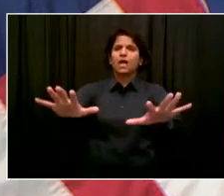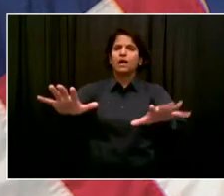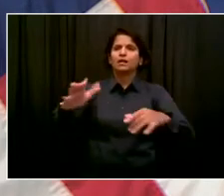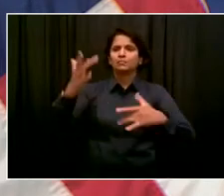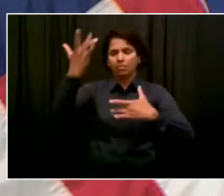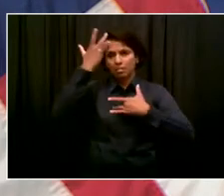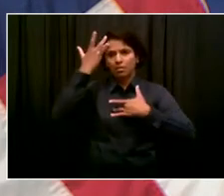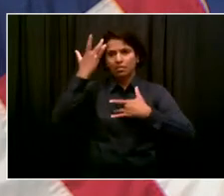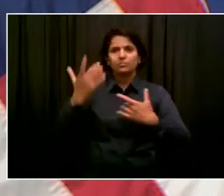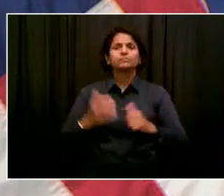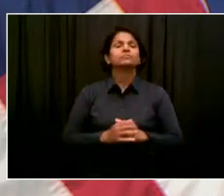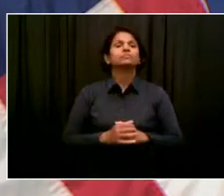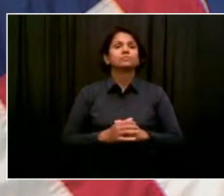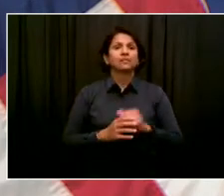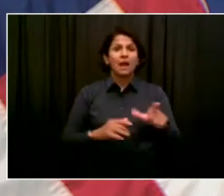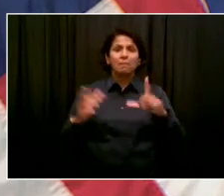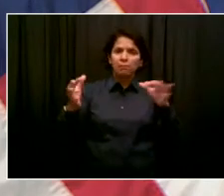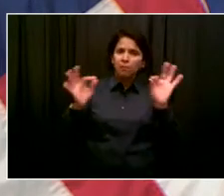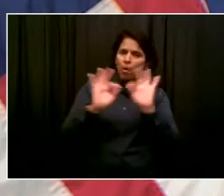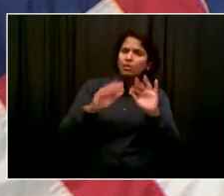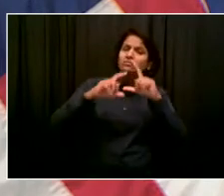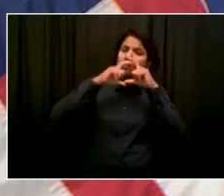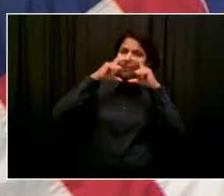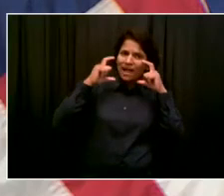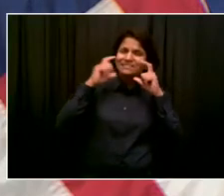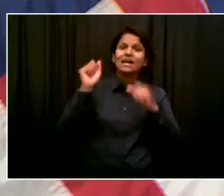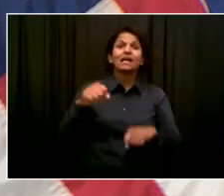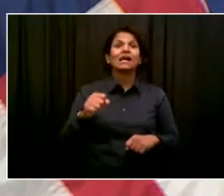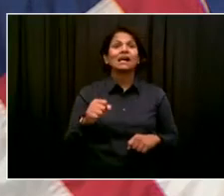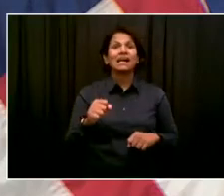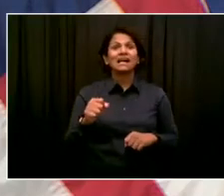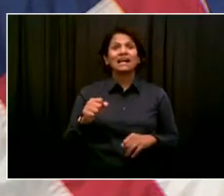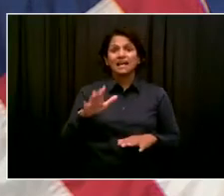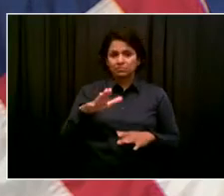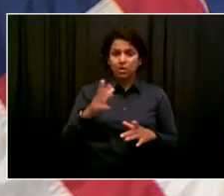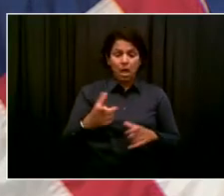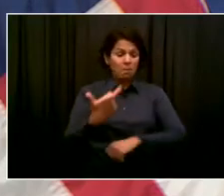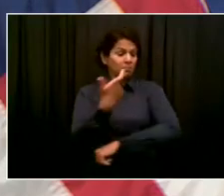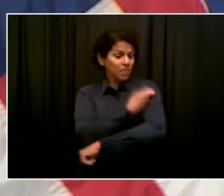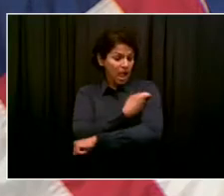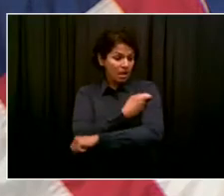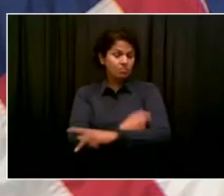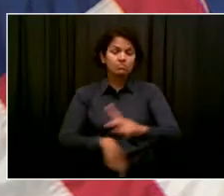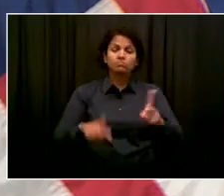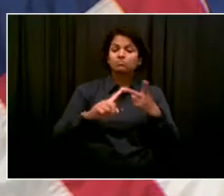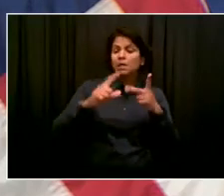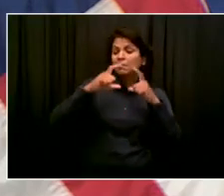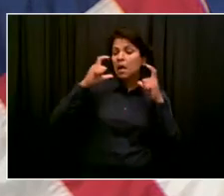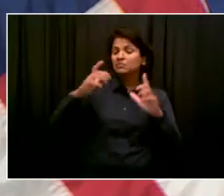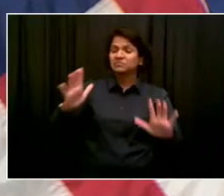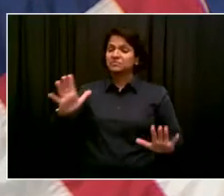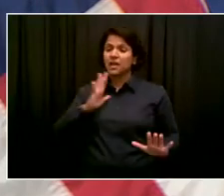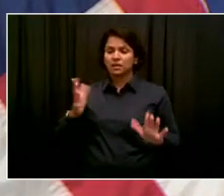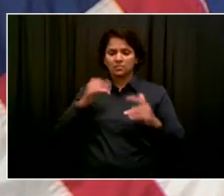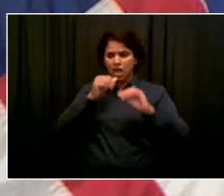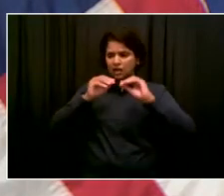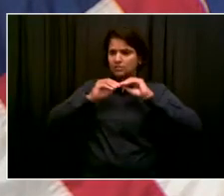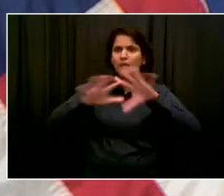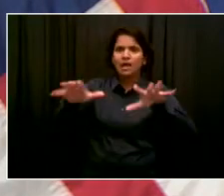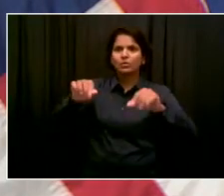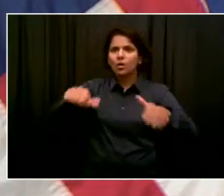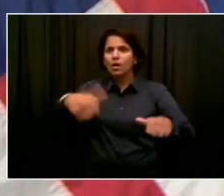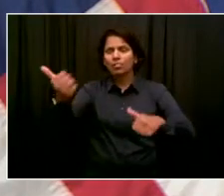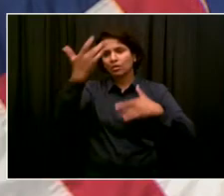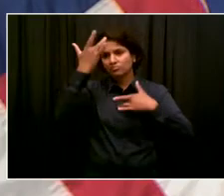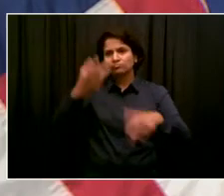strong recommendation that everyone, regardless of vaccination status, wear a mask in public indoor settings. This is based